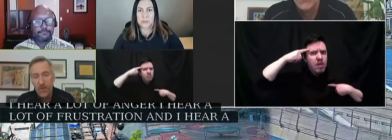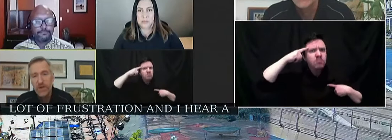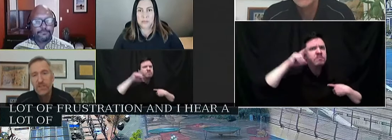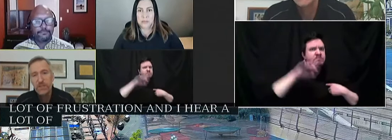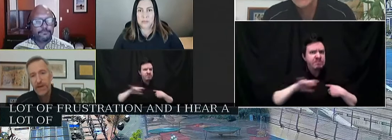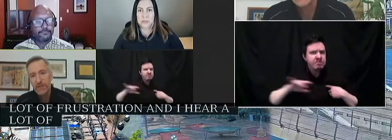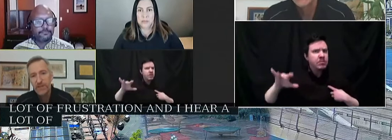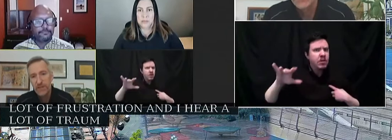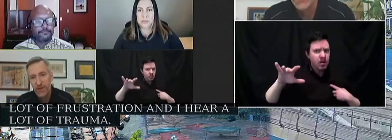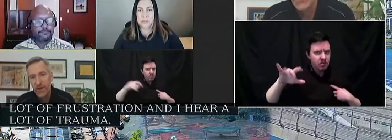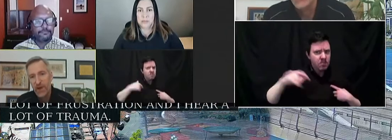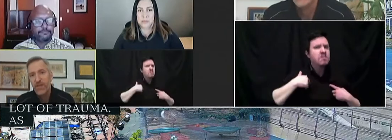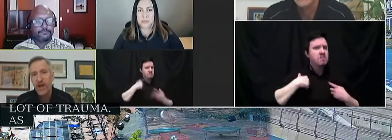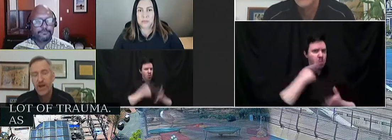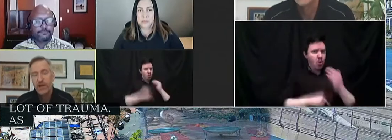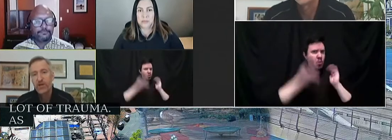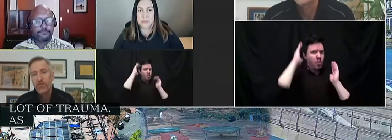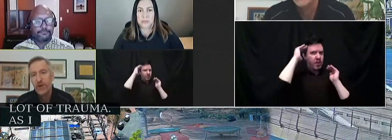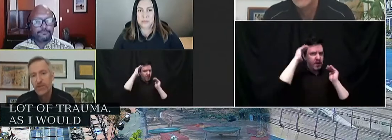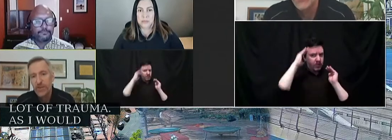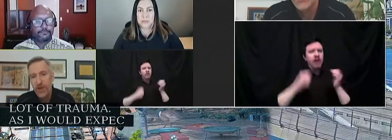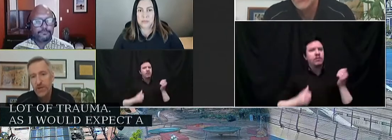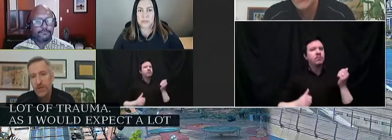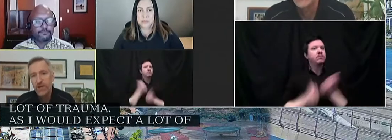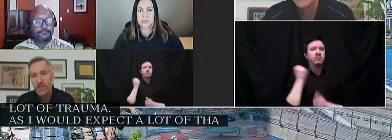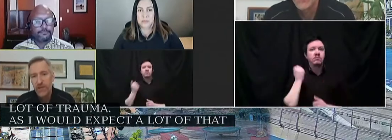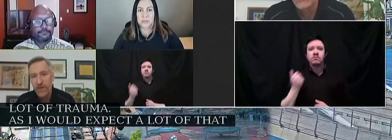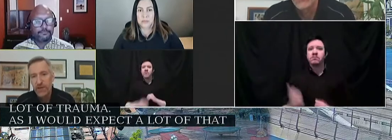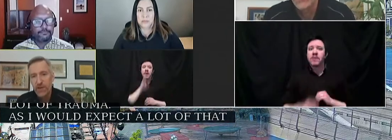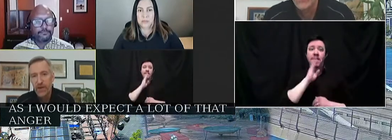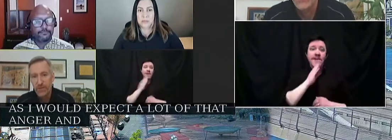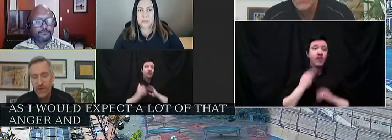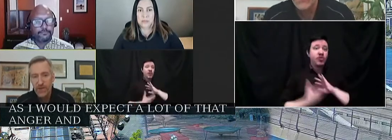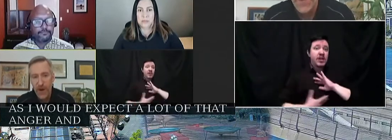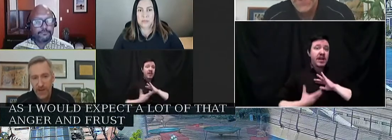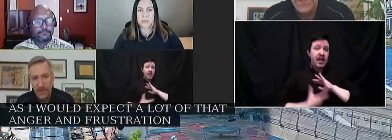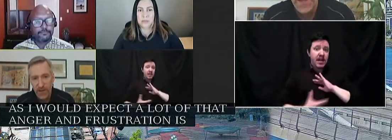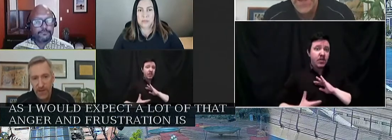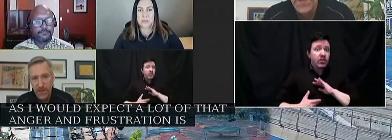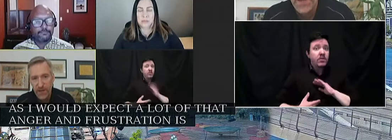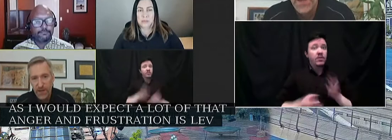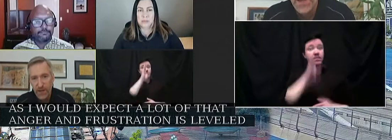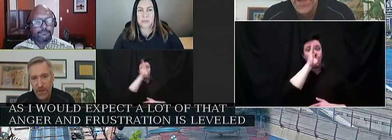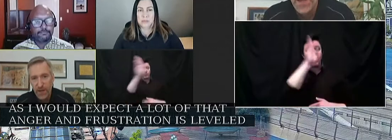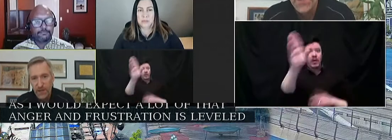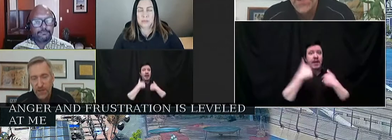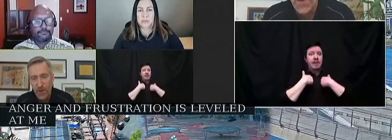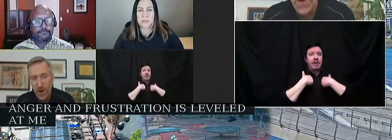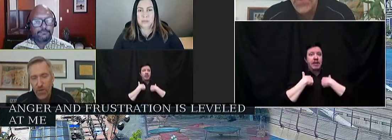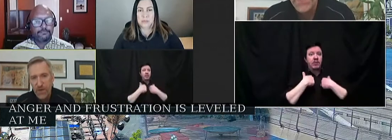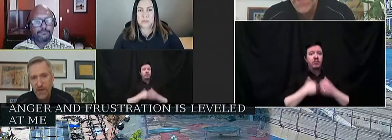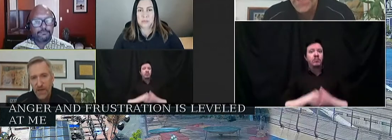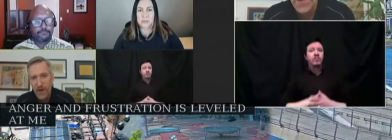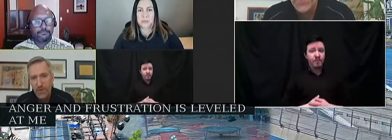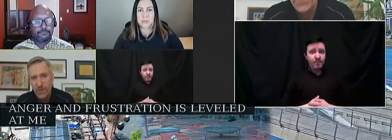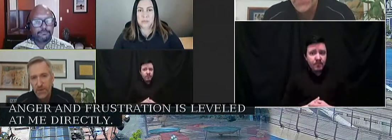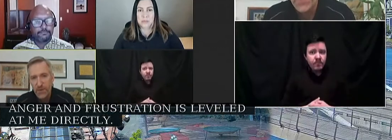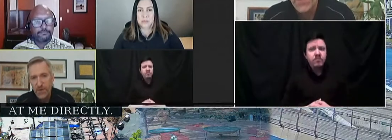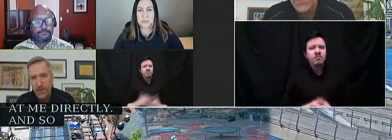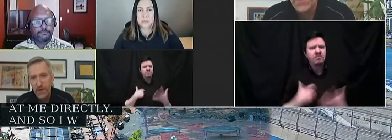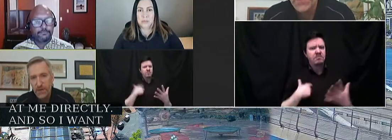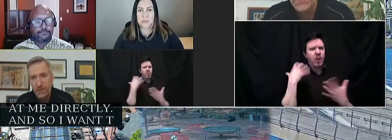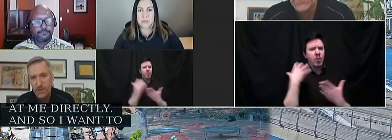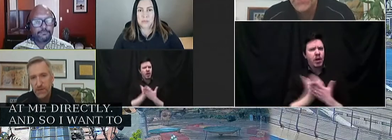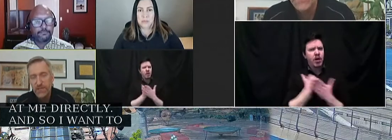As I would expect, a lot of that anger and frustration is leveled at me directly. And so I want to take an